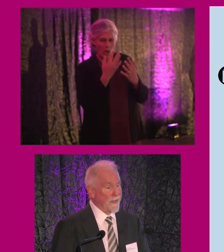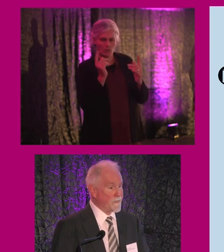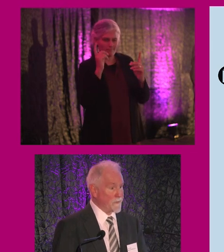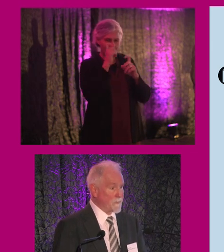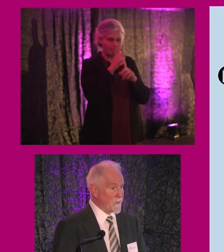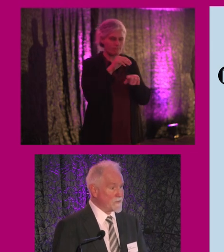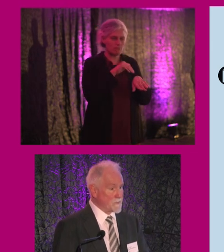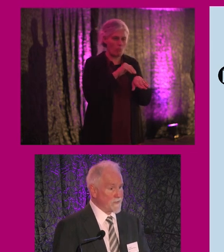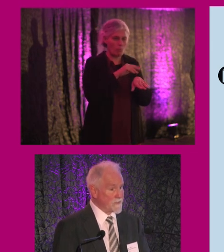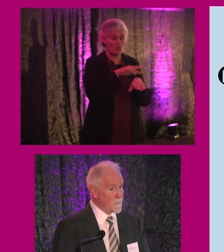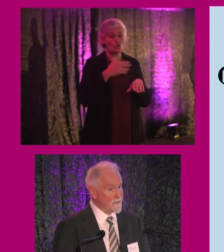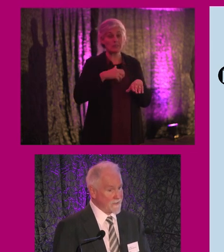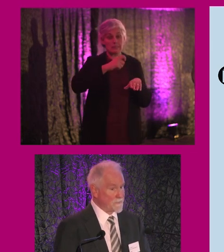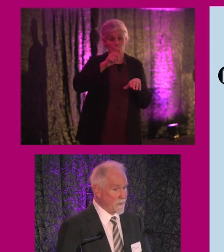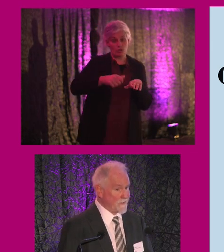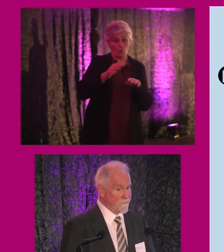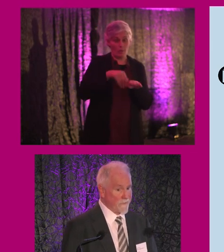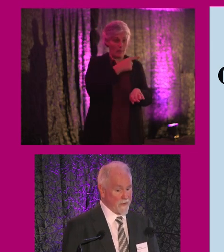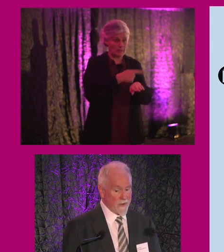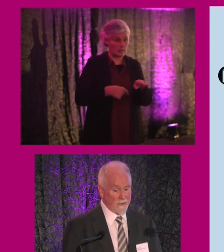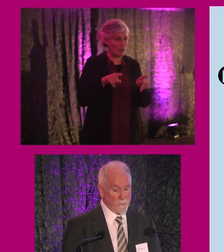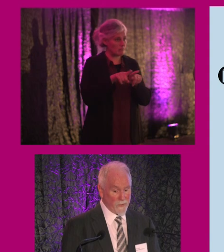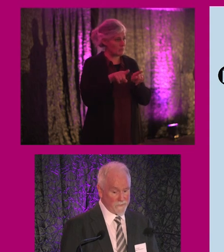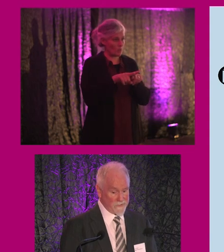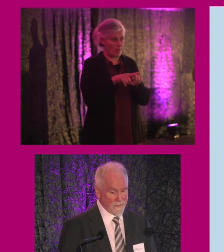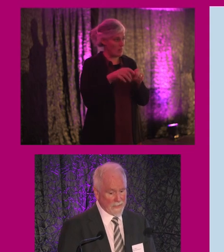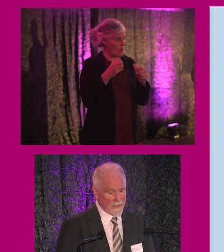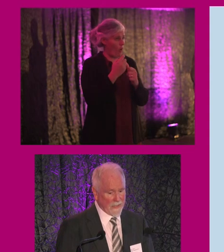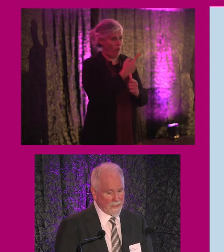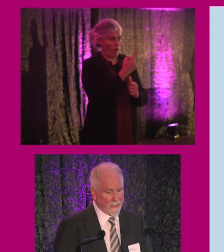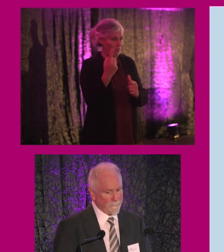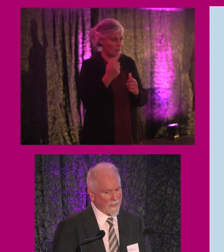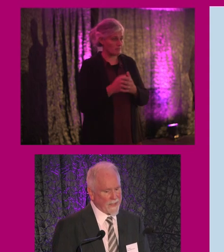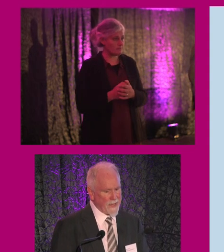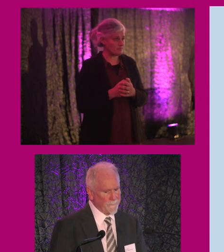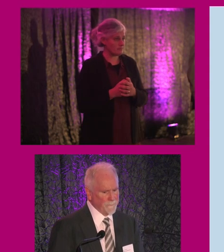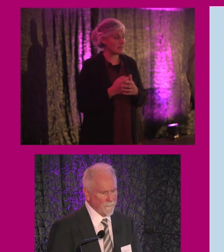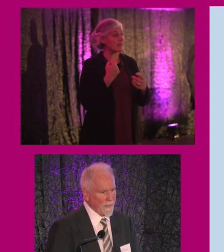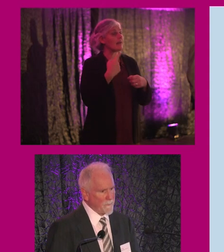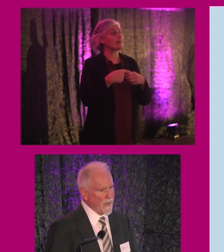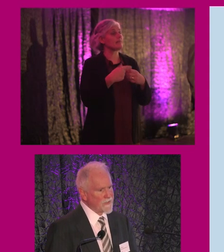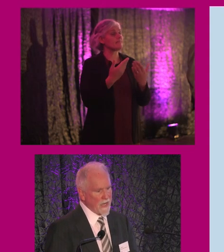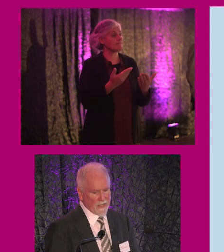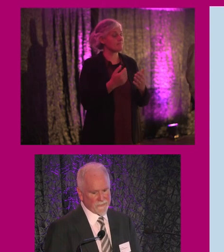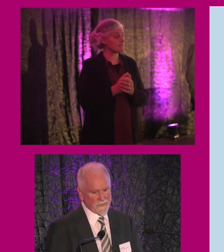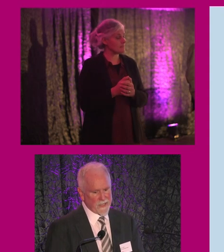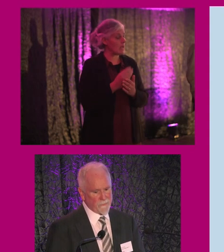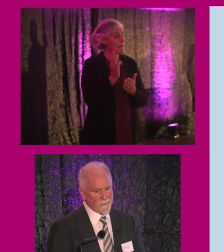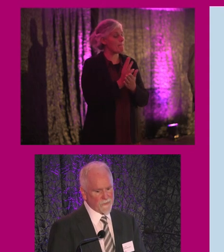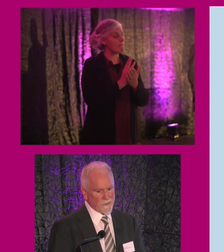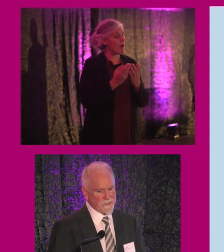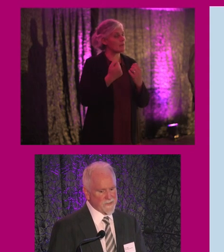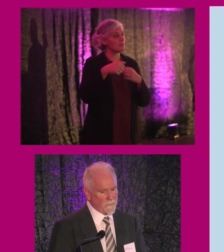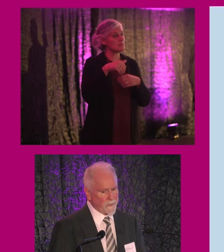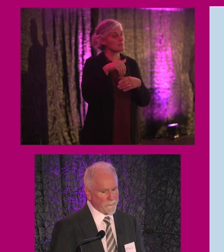Not only for persons with disabilities, but I think for every one of us. Again, part of the